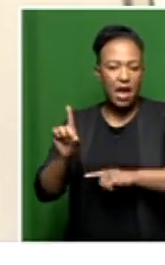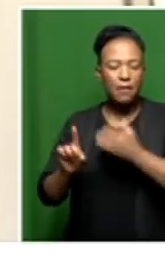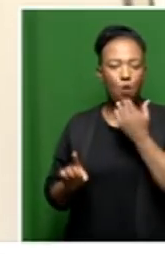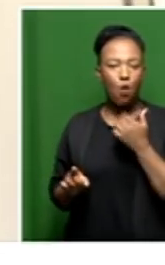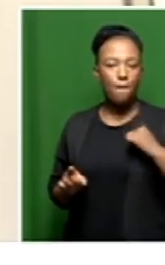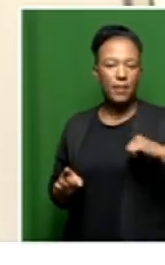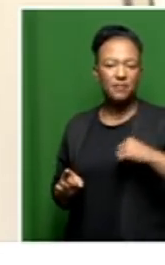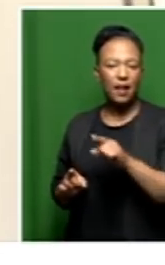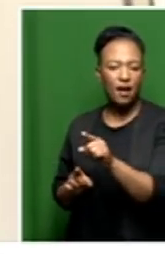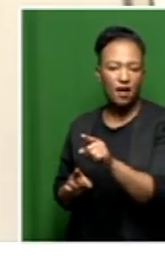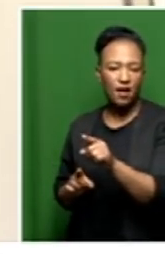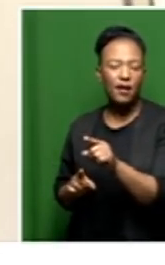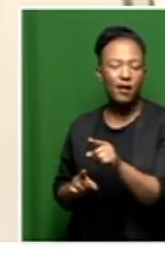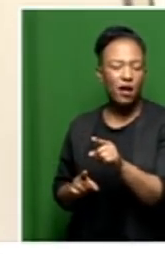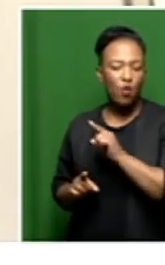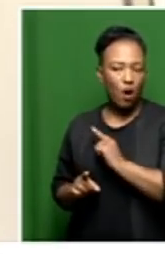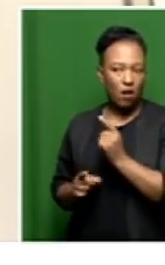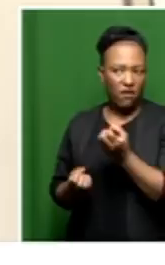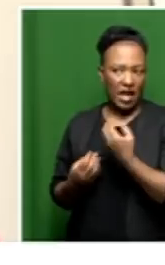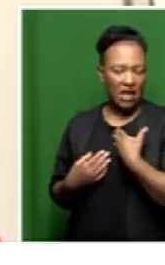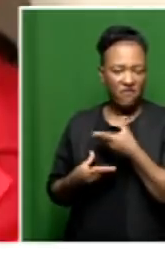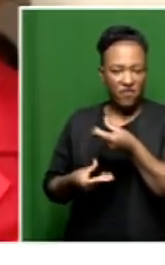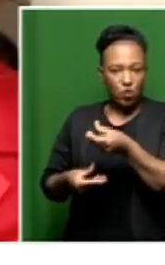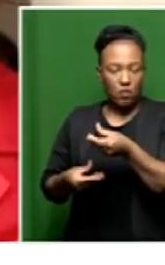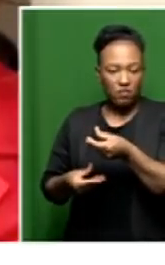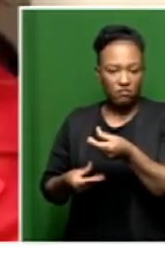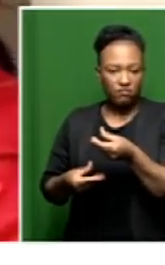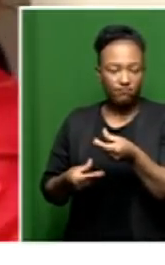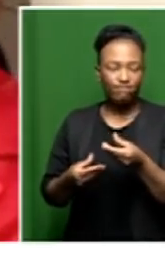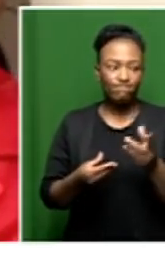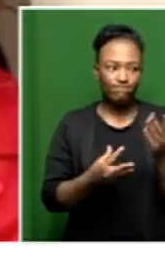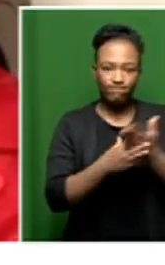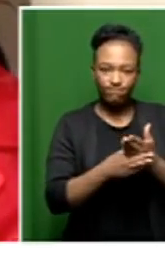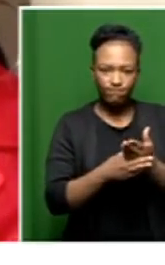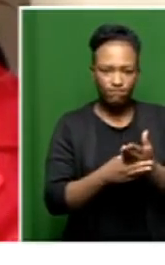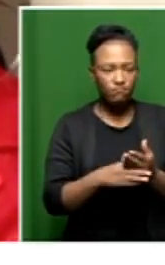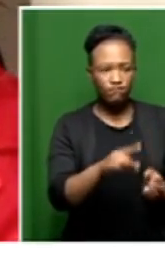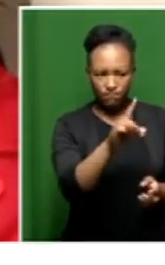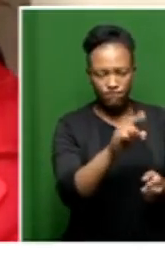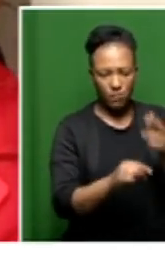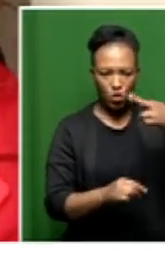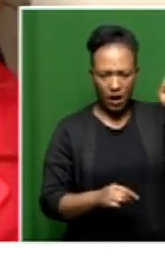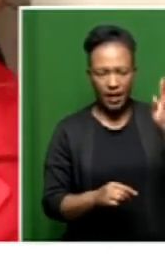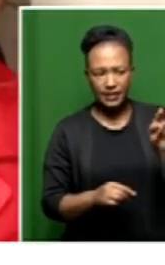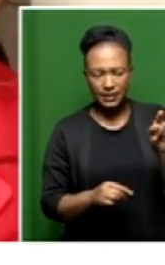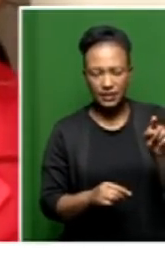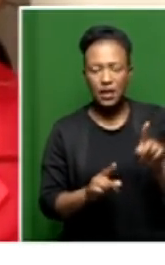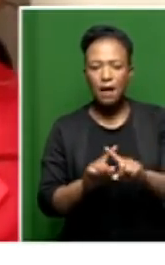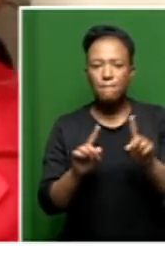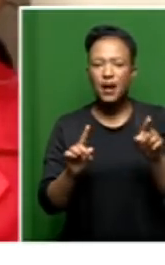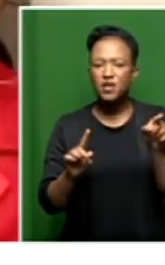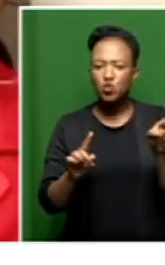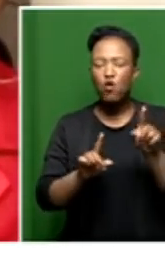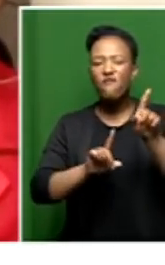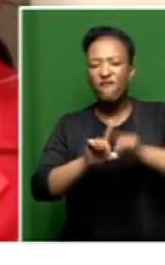the municipality by not giving us these documents. That seems to be correct, but you exacerbated